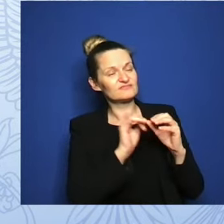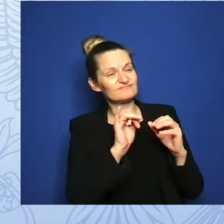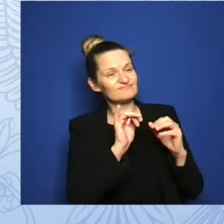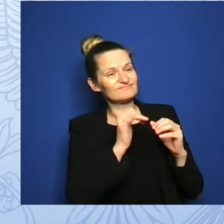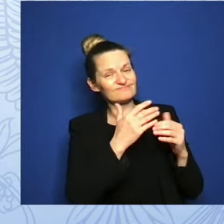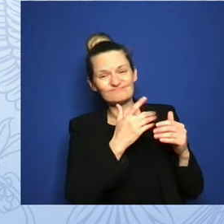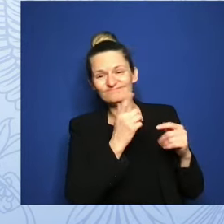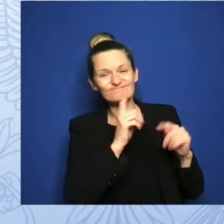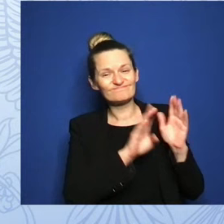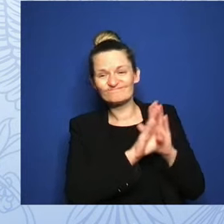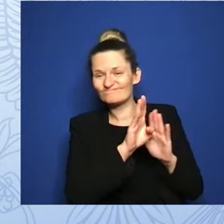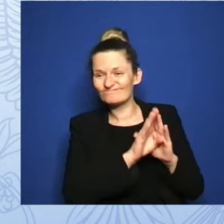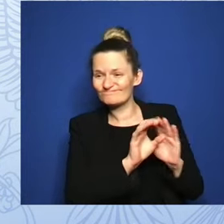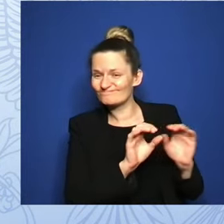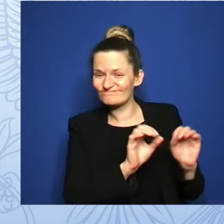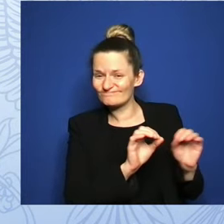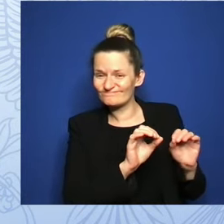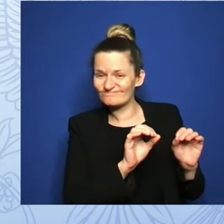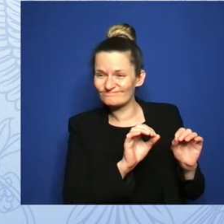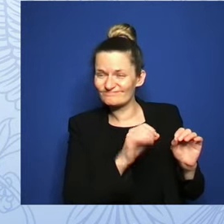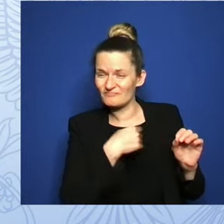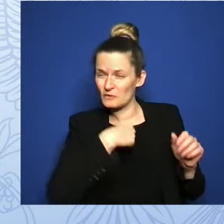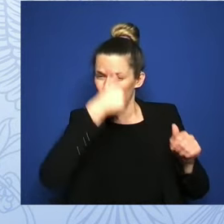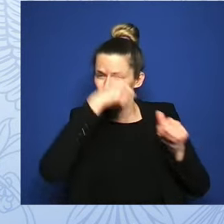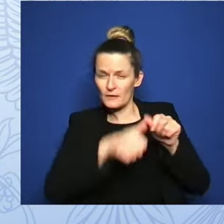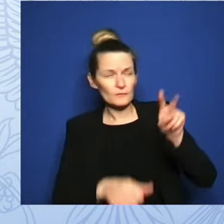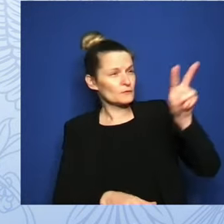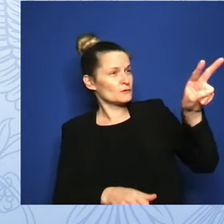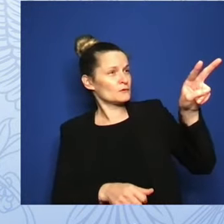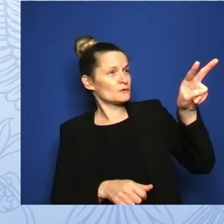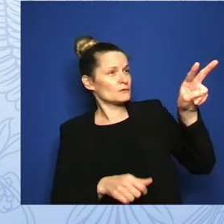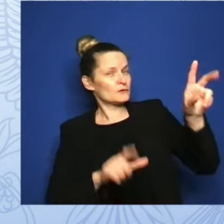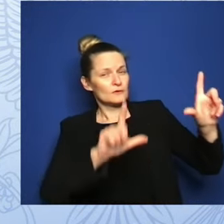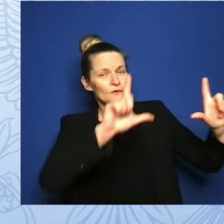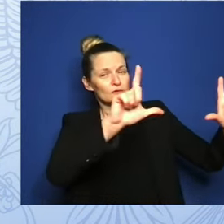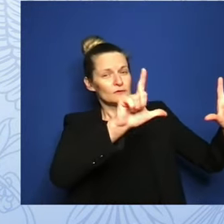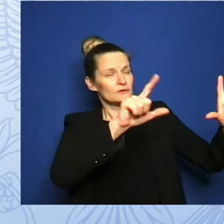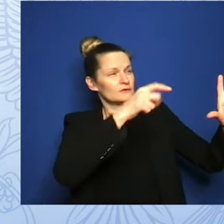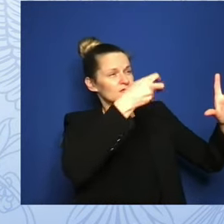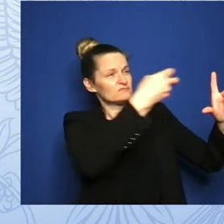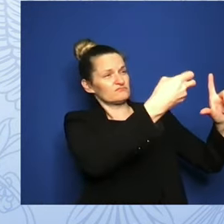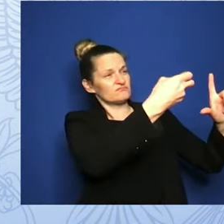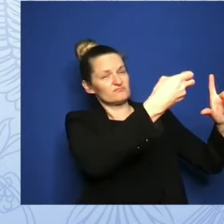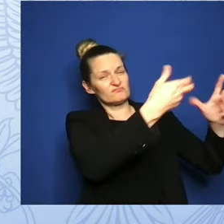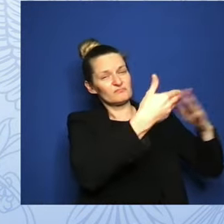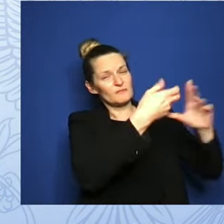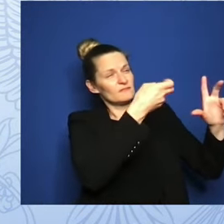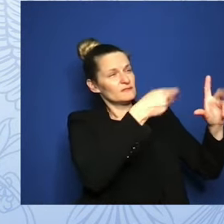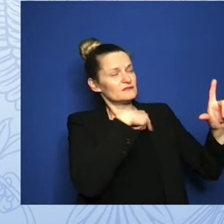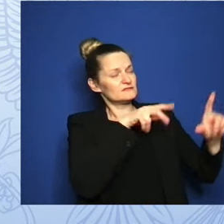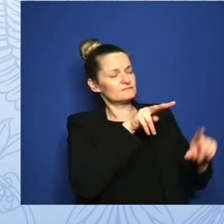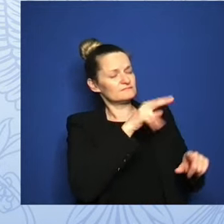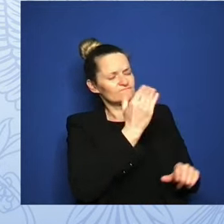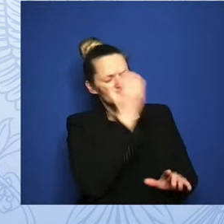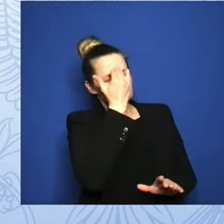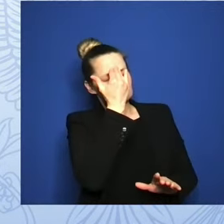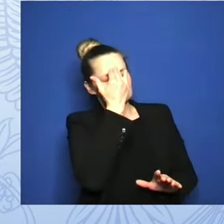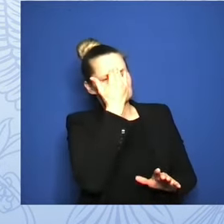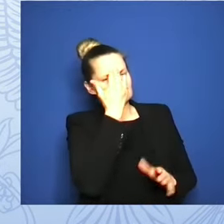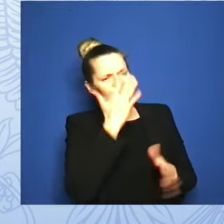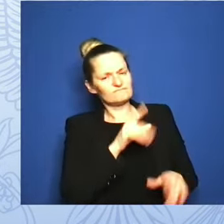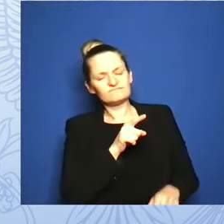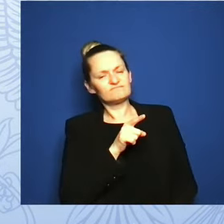at the ultrasound screen and just knowing immediately that I was going to need another abortion.